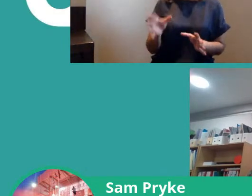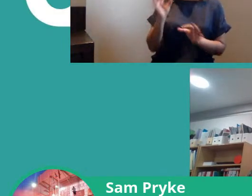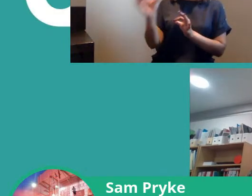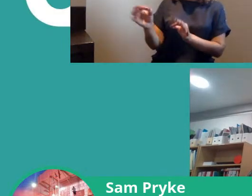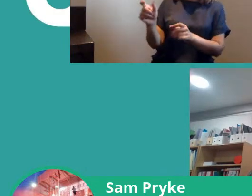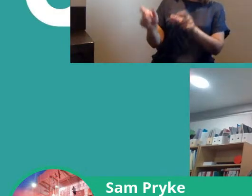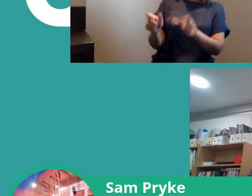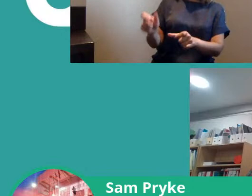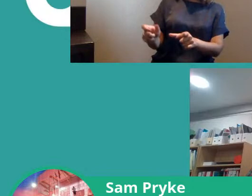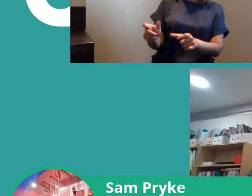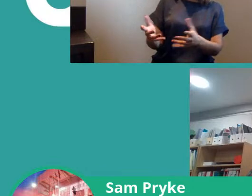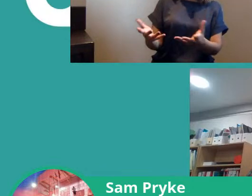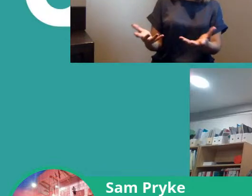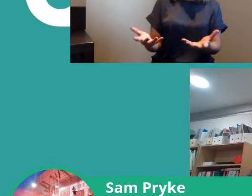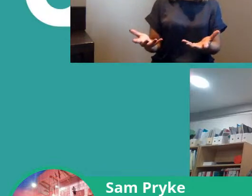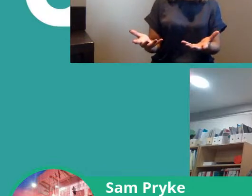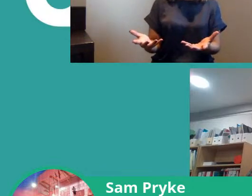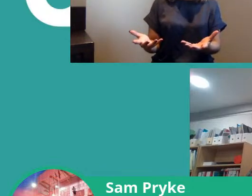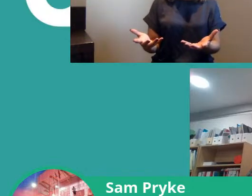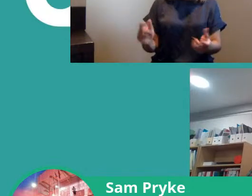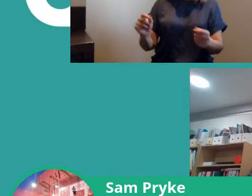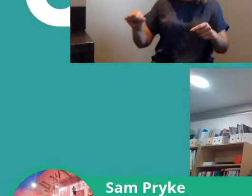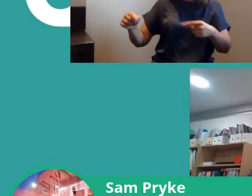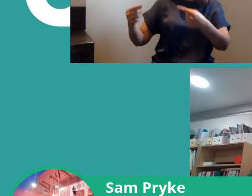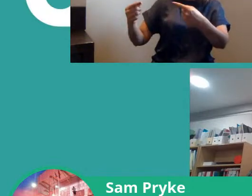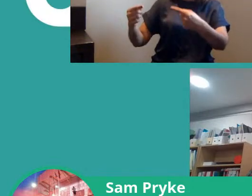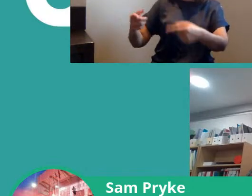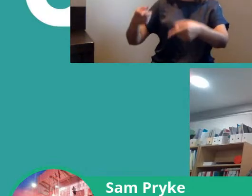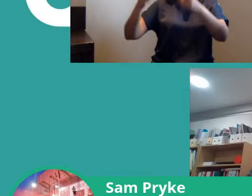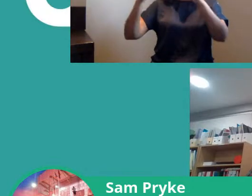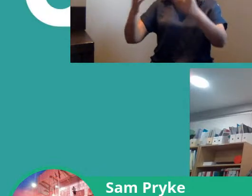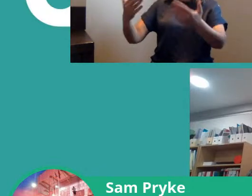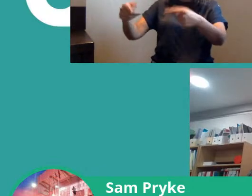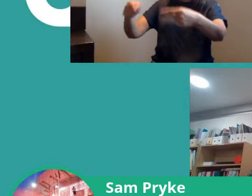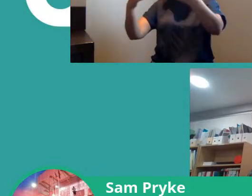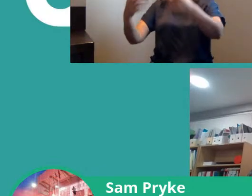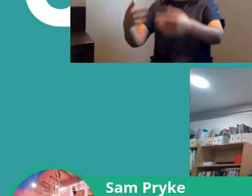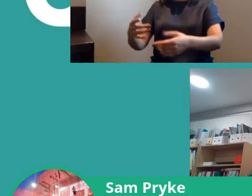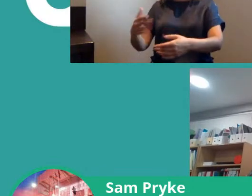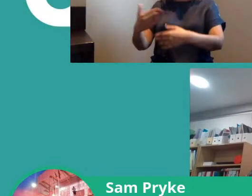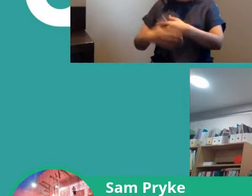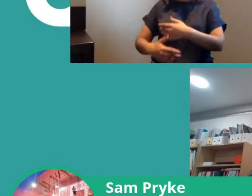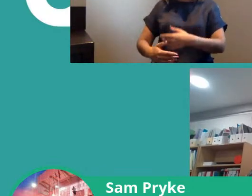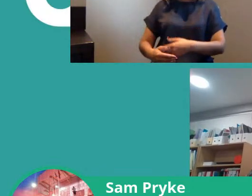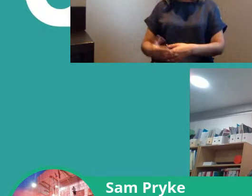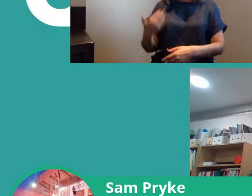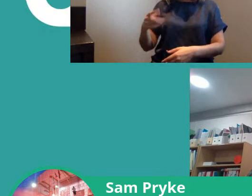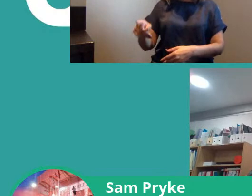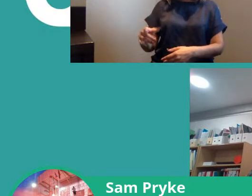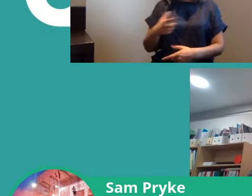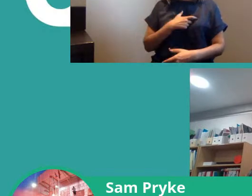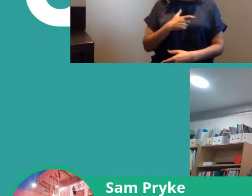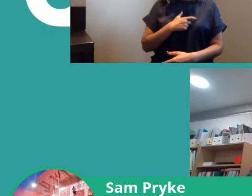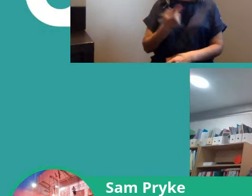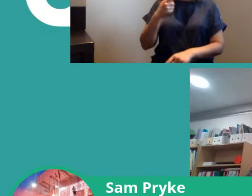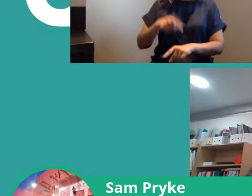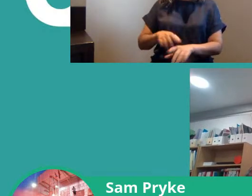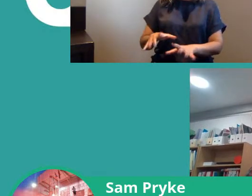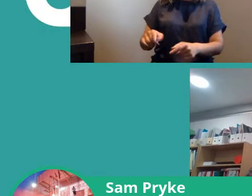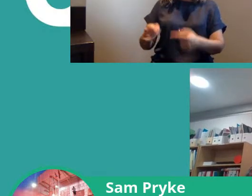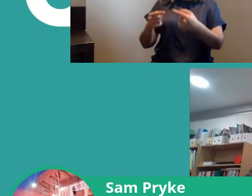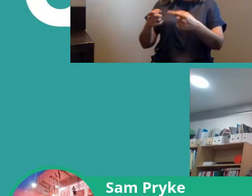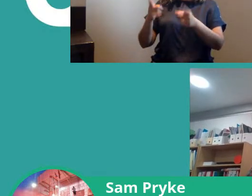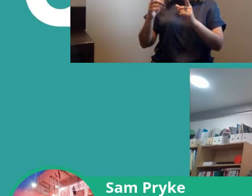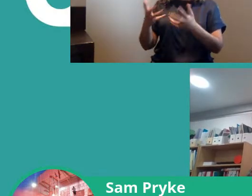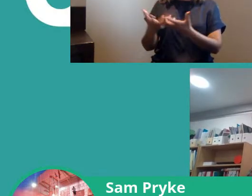people to do is to effectively challenge their boss which is something they may have never done before and never even thought about doing before so